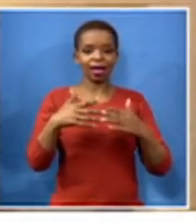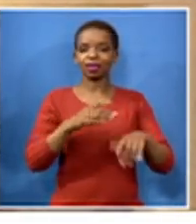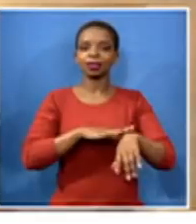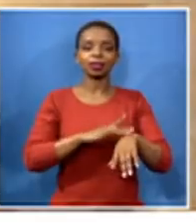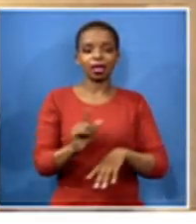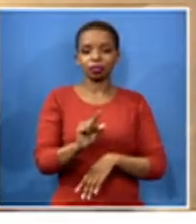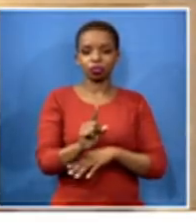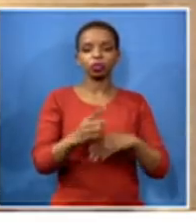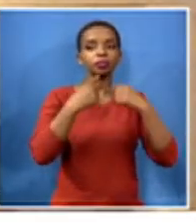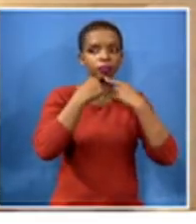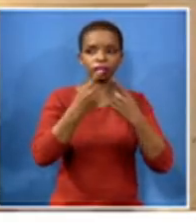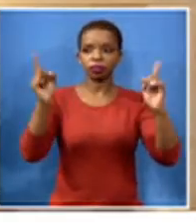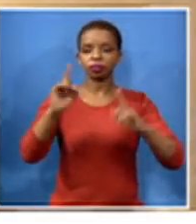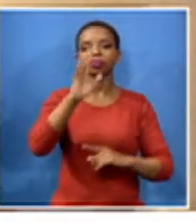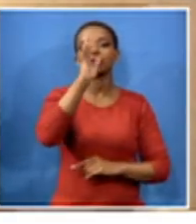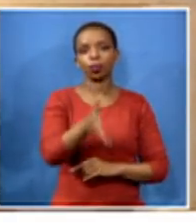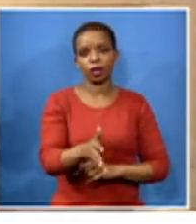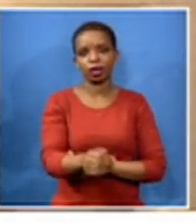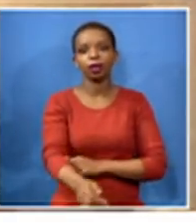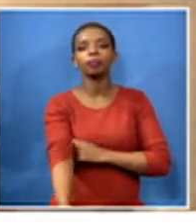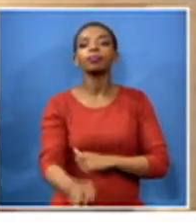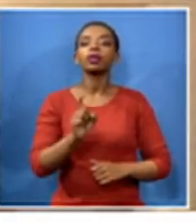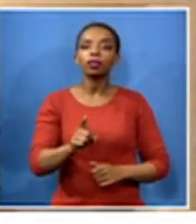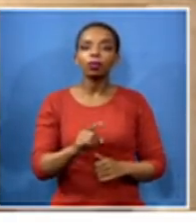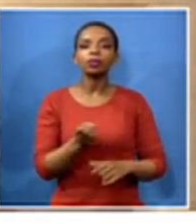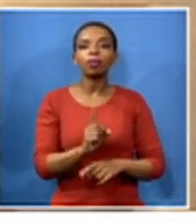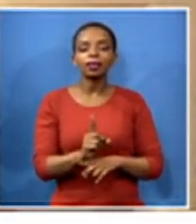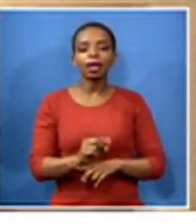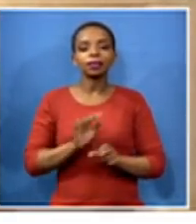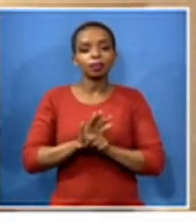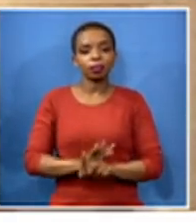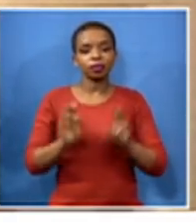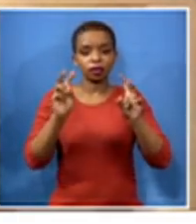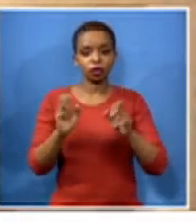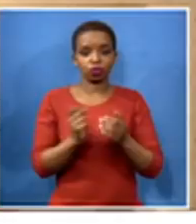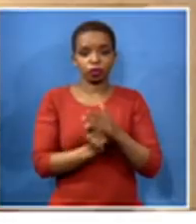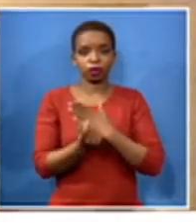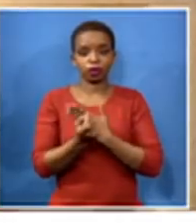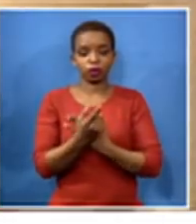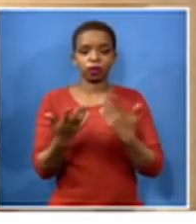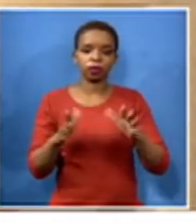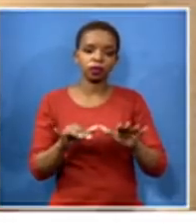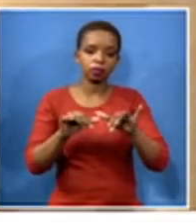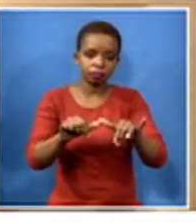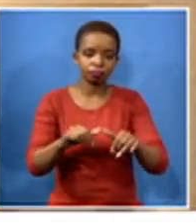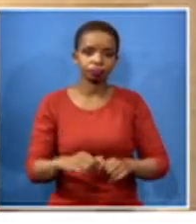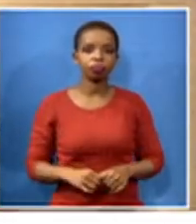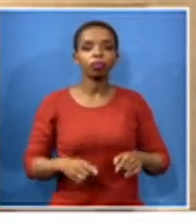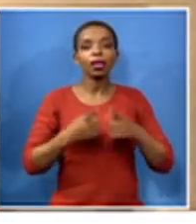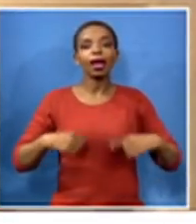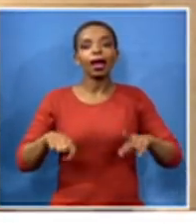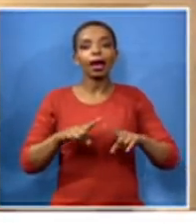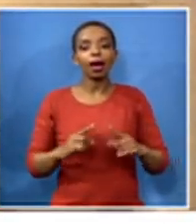had quite a few issues but i think that will provide more clarity now going forward with our client schools